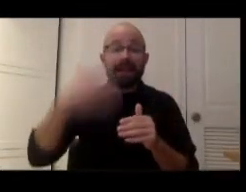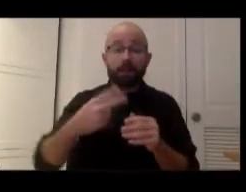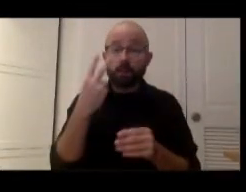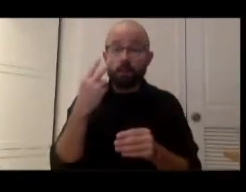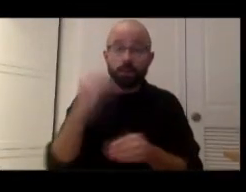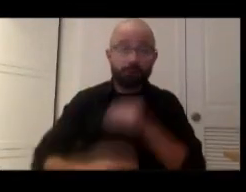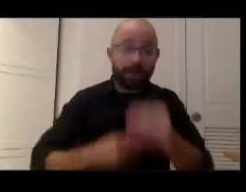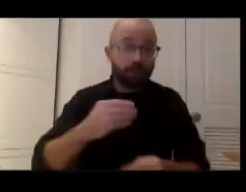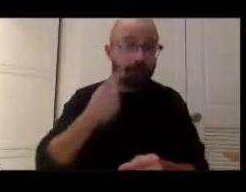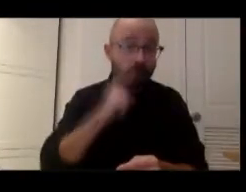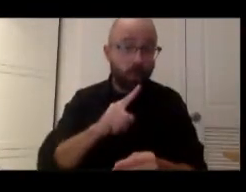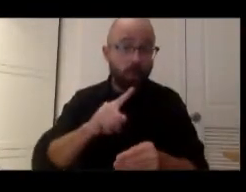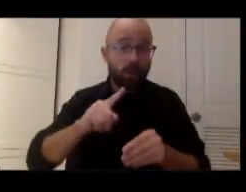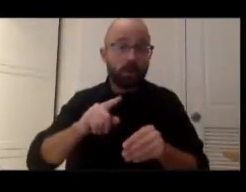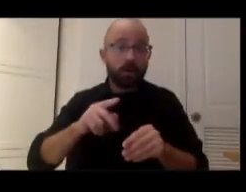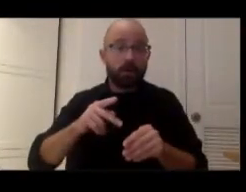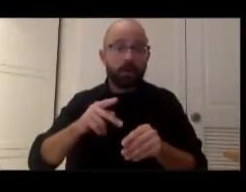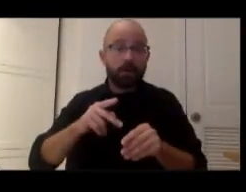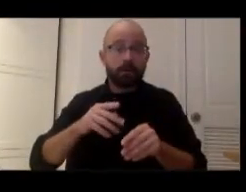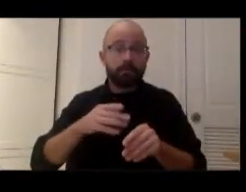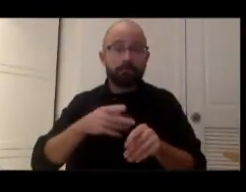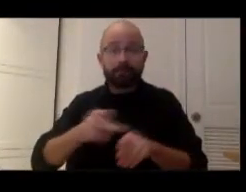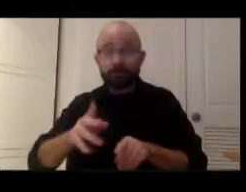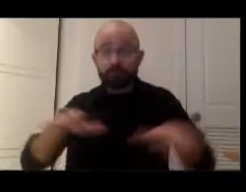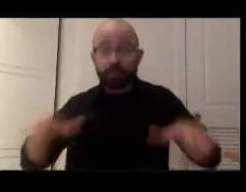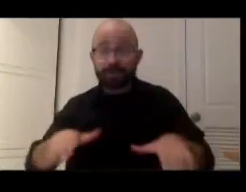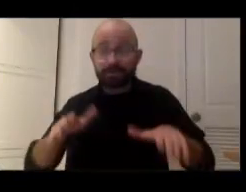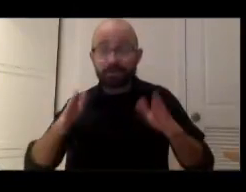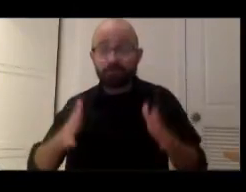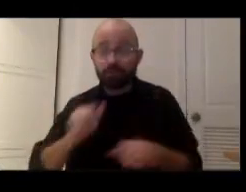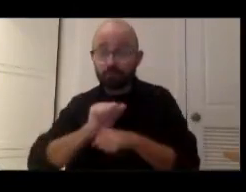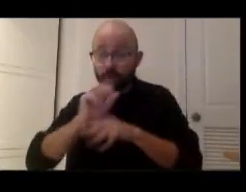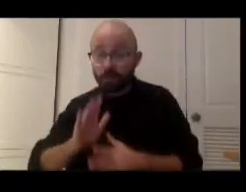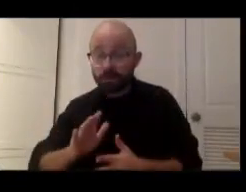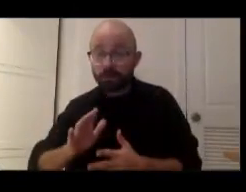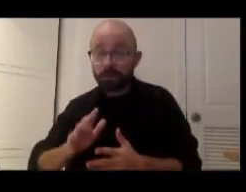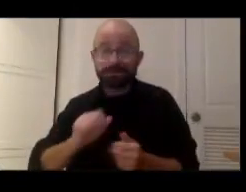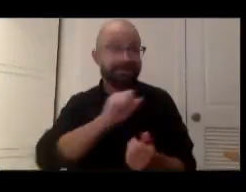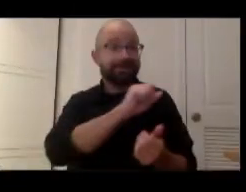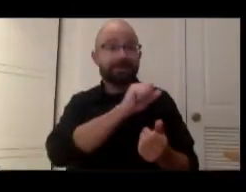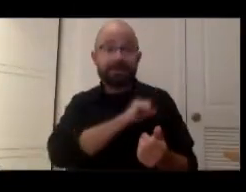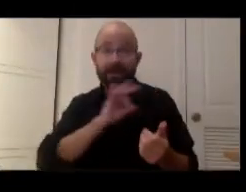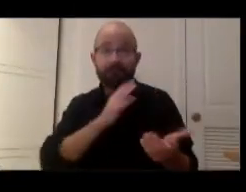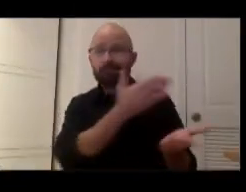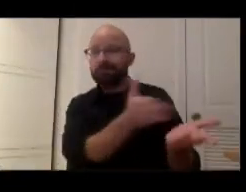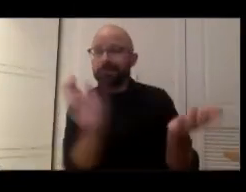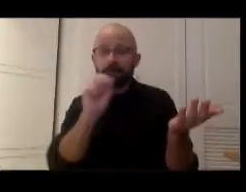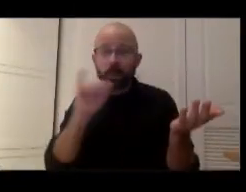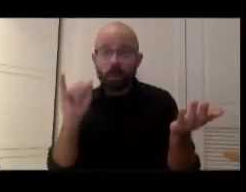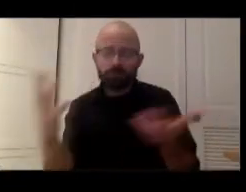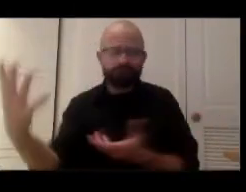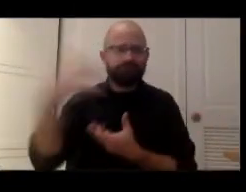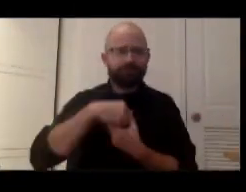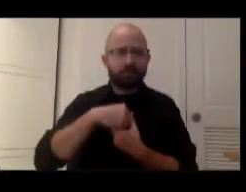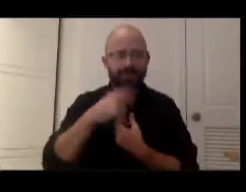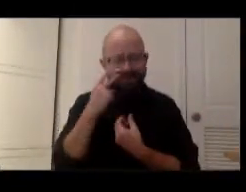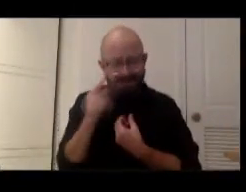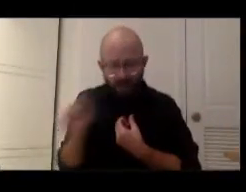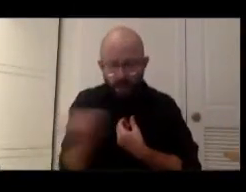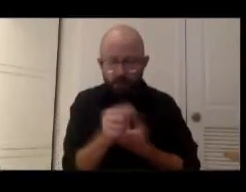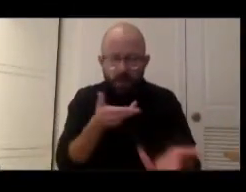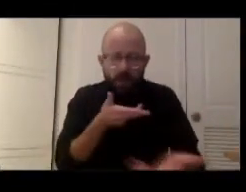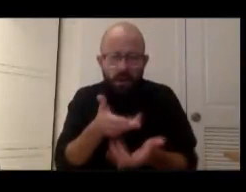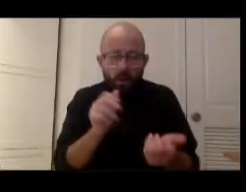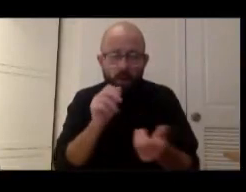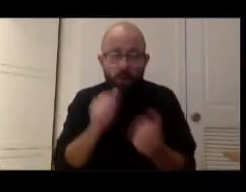um of staff in across Smithsonian to see them engage in this work